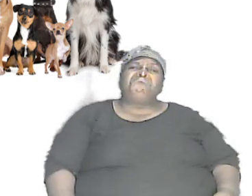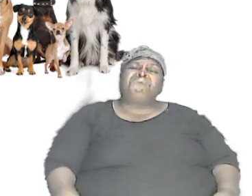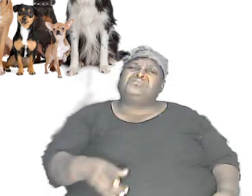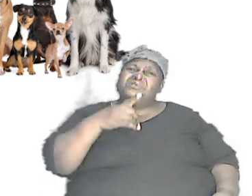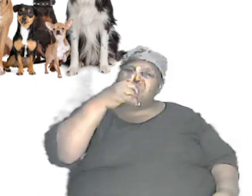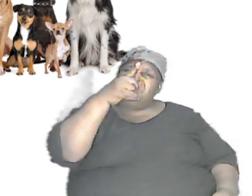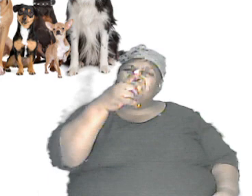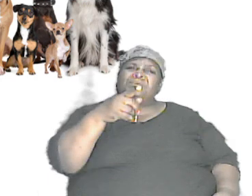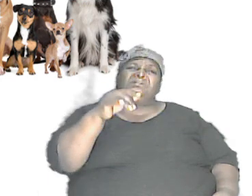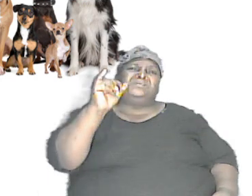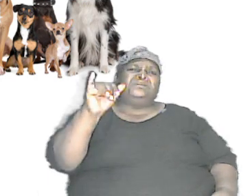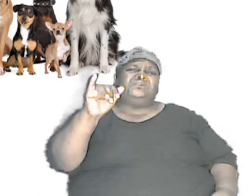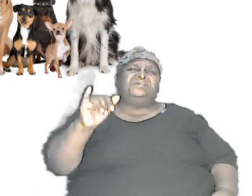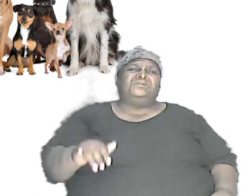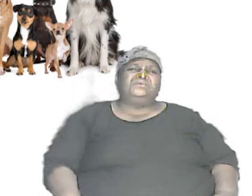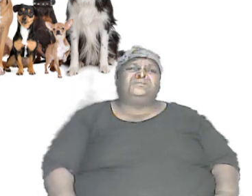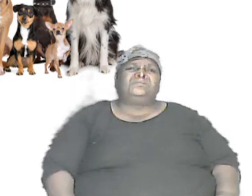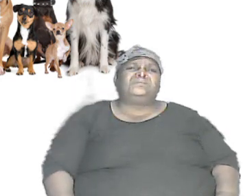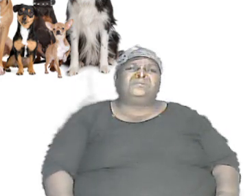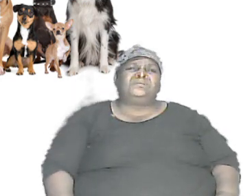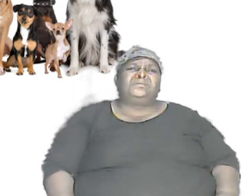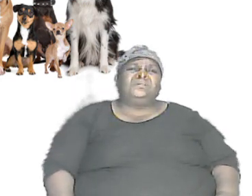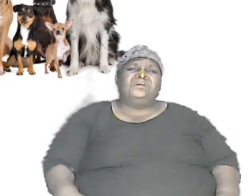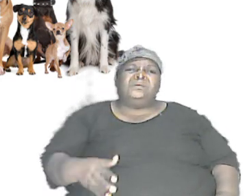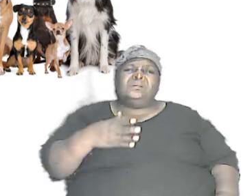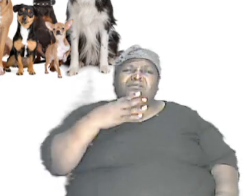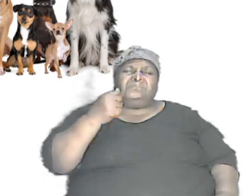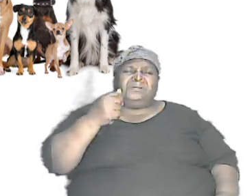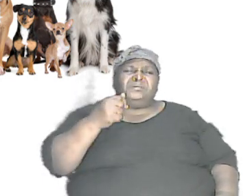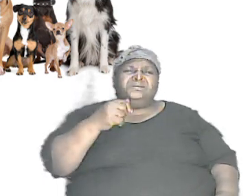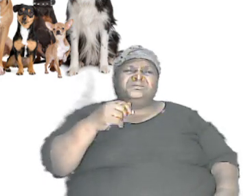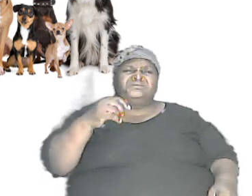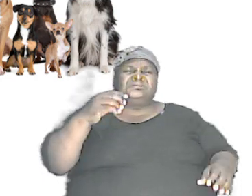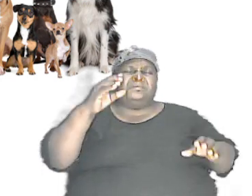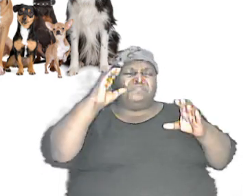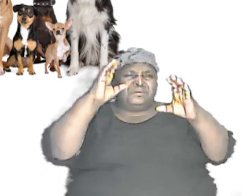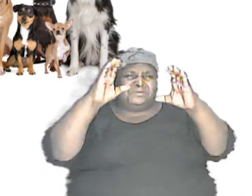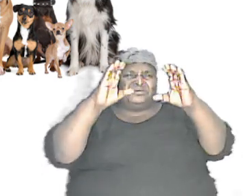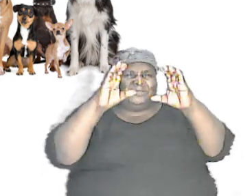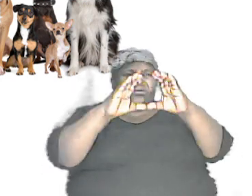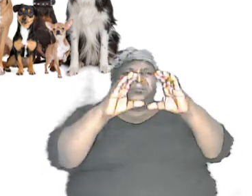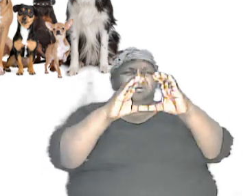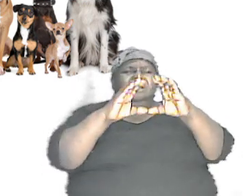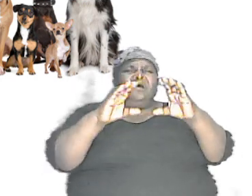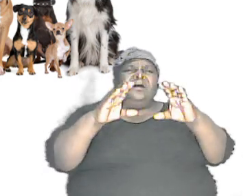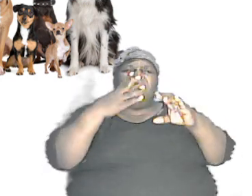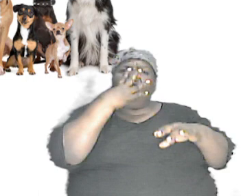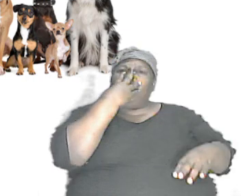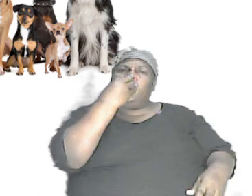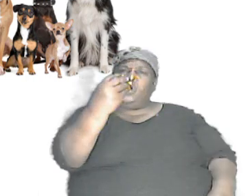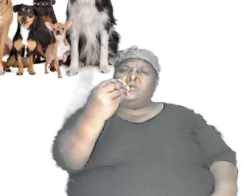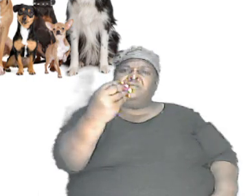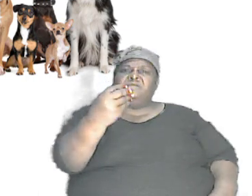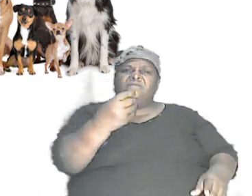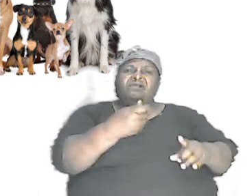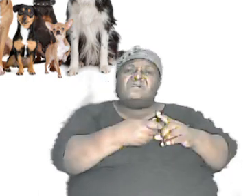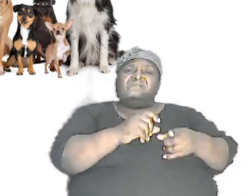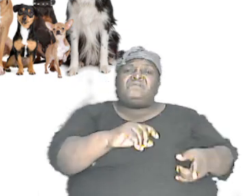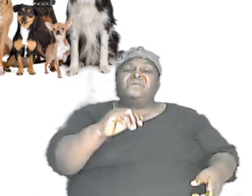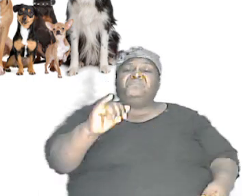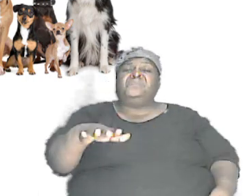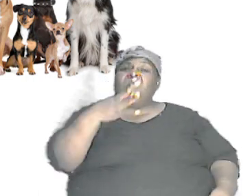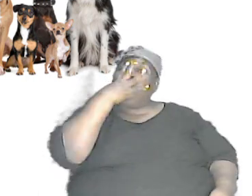that's and you know it's the best picture of a wolf for the time being that we could get and from that wolf